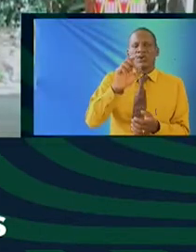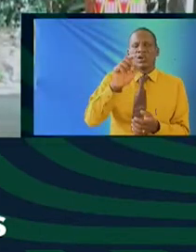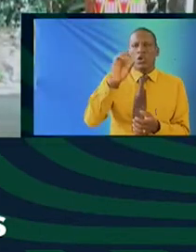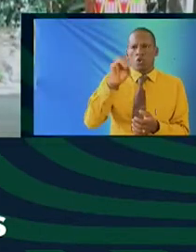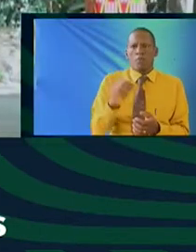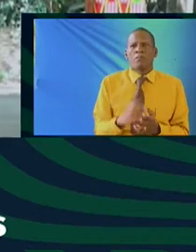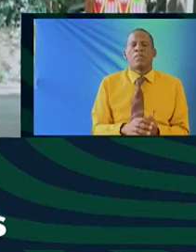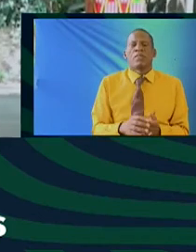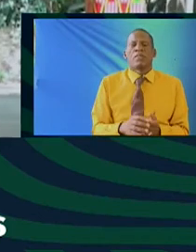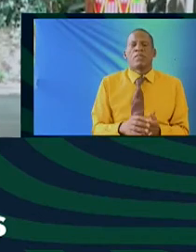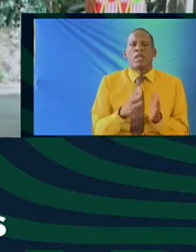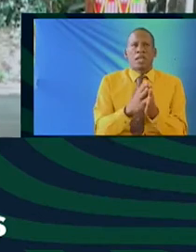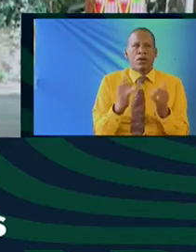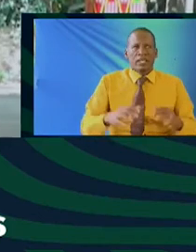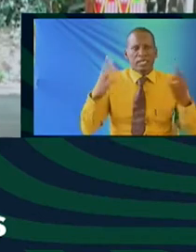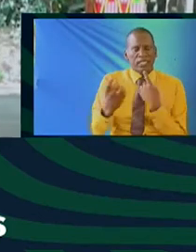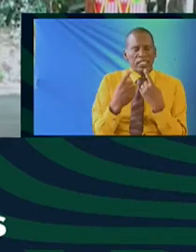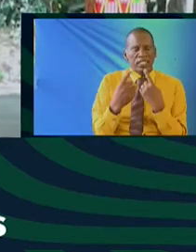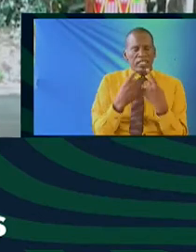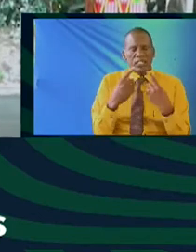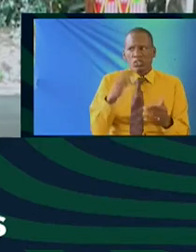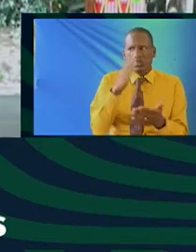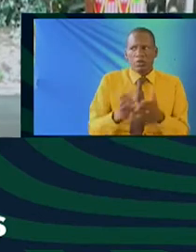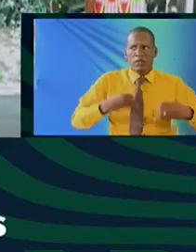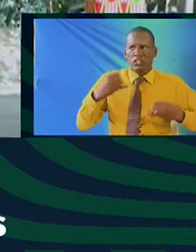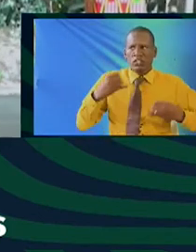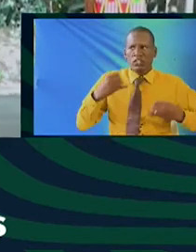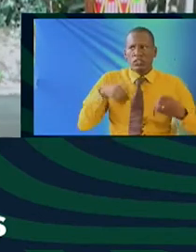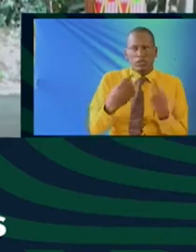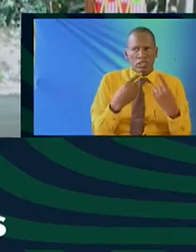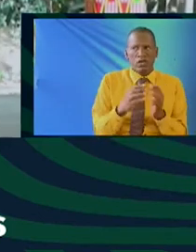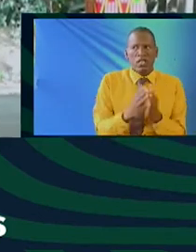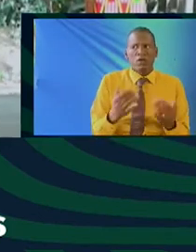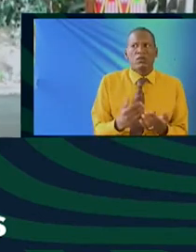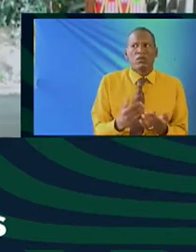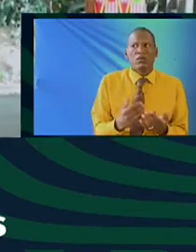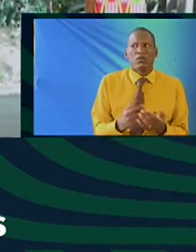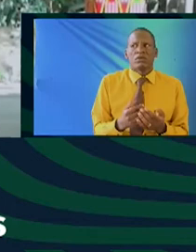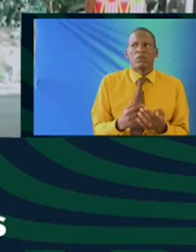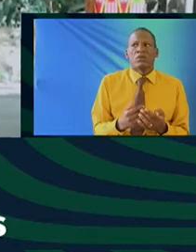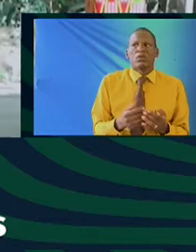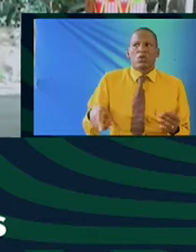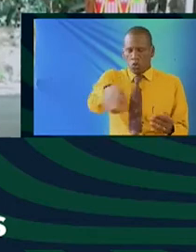Tamworthiambo it's been a great discussion I've really enjoyed your conversations and it's a I mean we've worked with